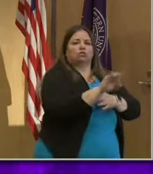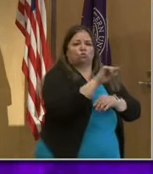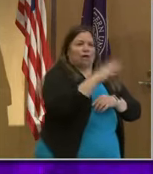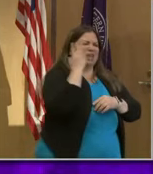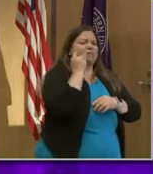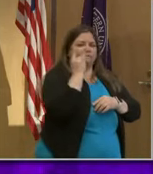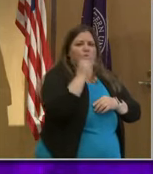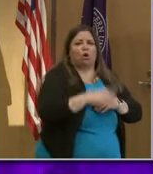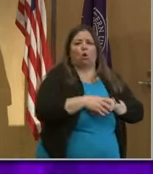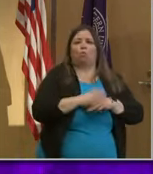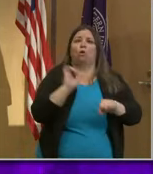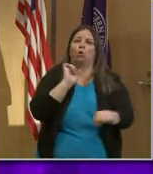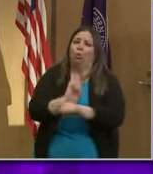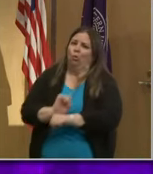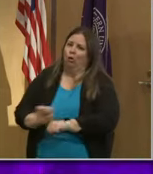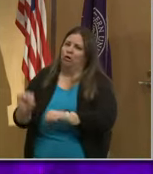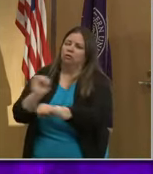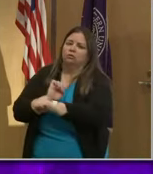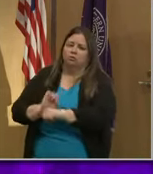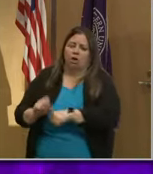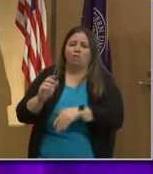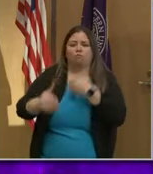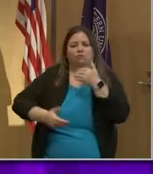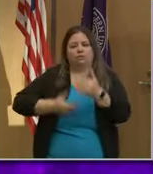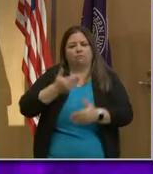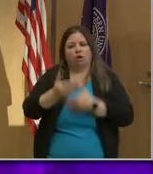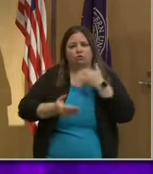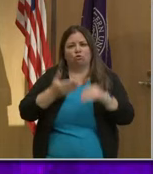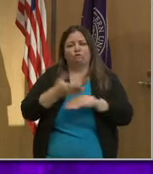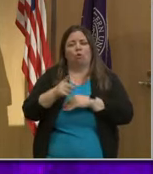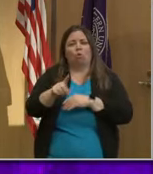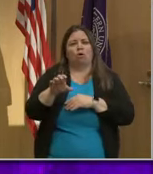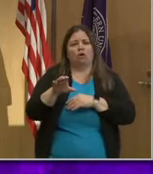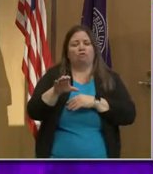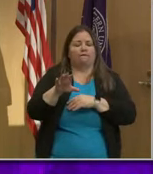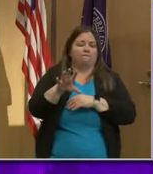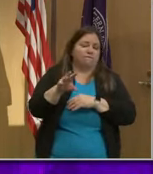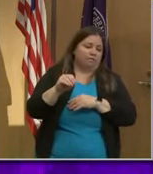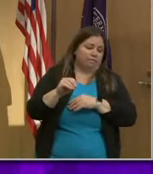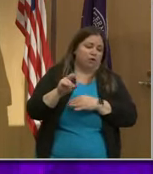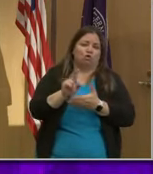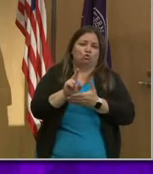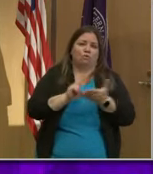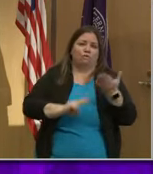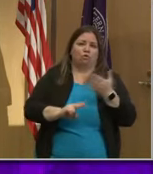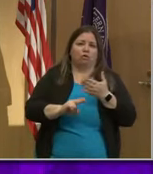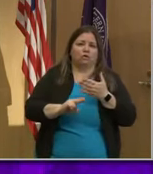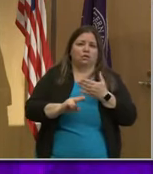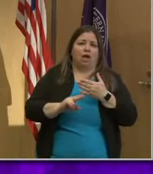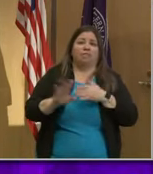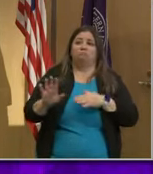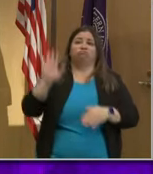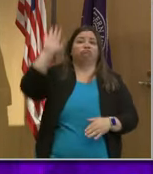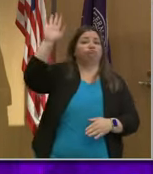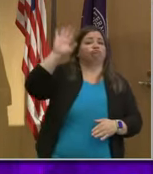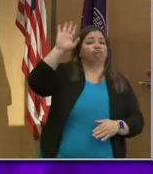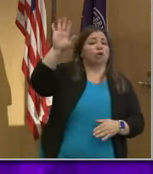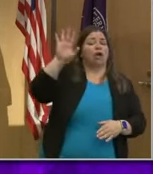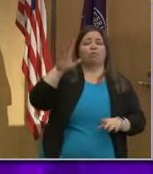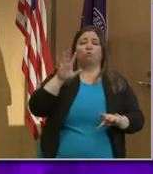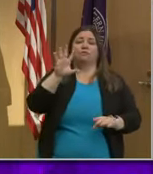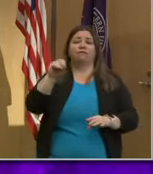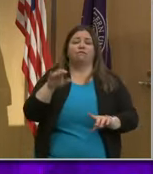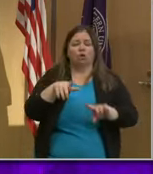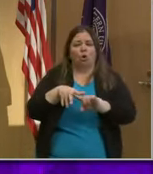a lot of work into that, went through a process where there were over 150 universities that came forward, over 50 applications.